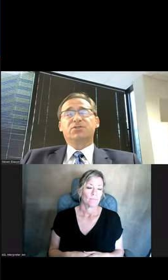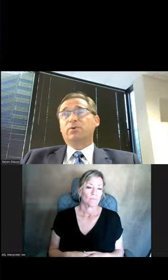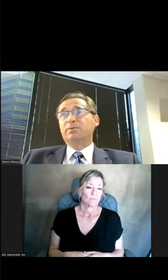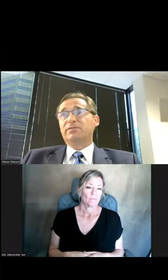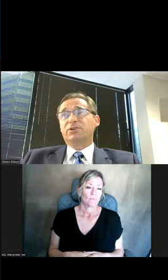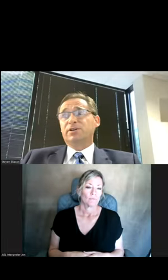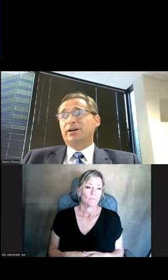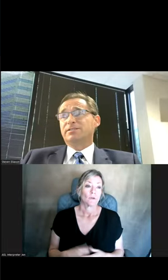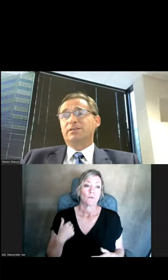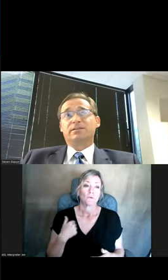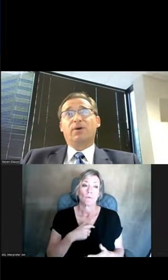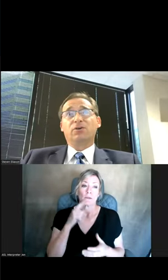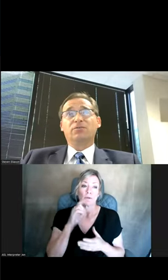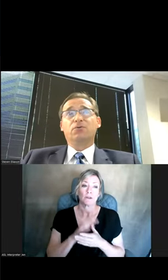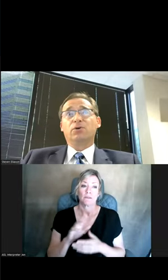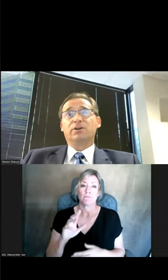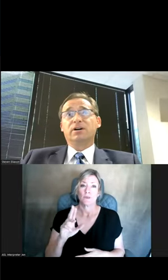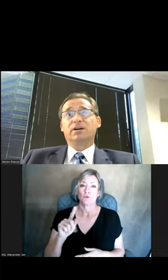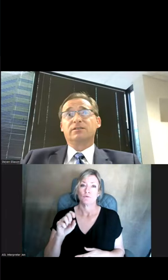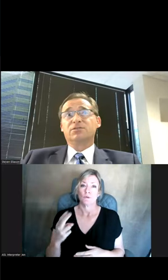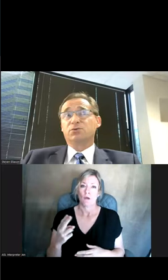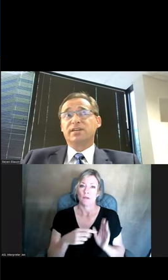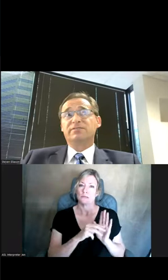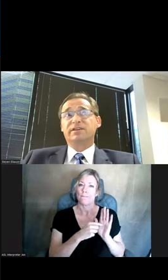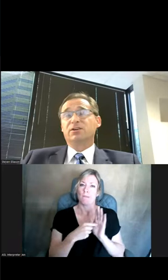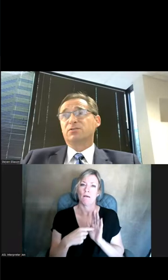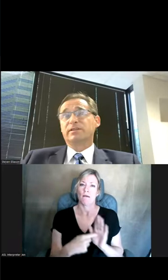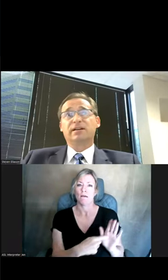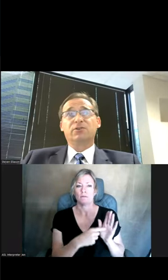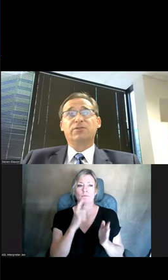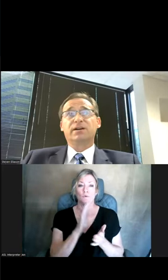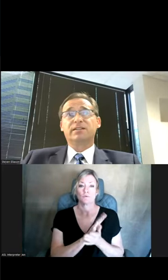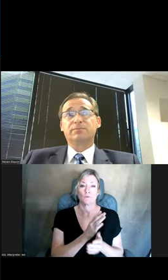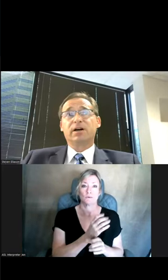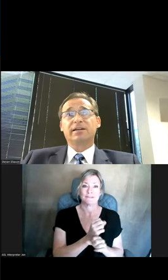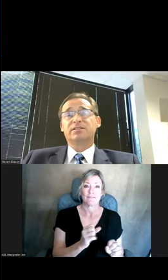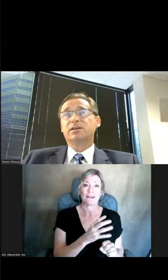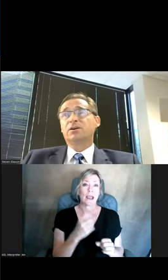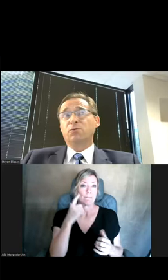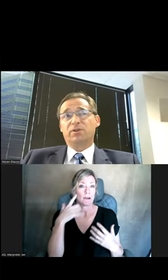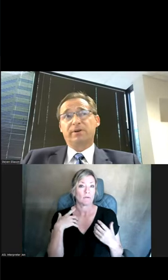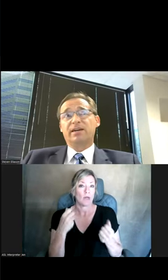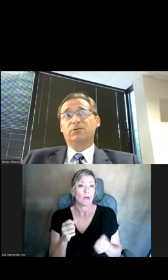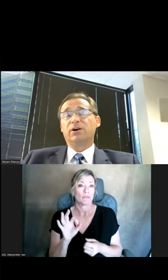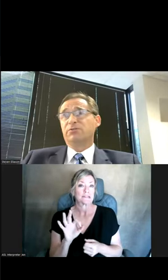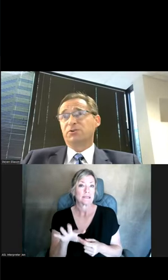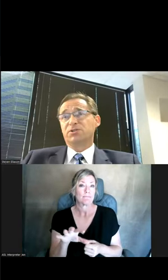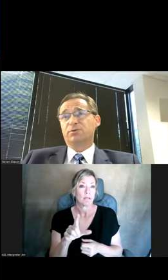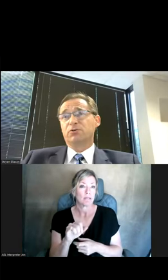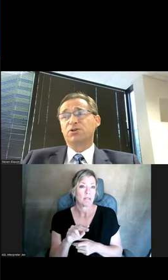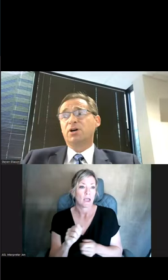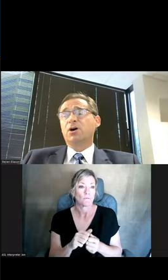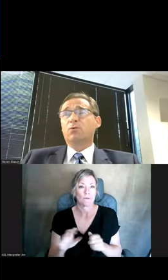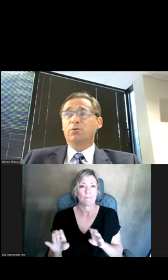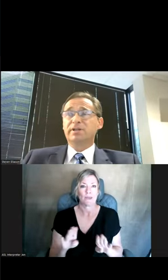So we believe that Utah is the model for school safety and also mental health tip lines with a behavioral health first